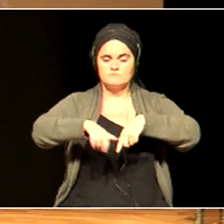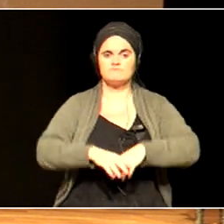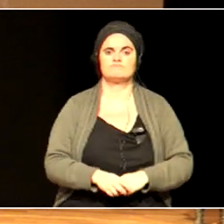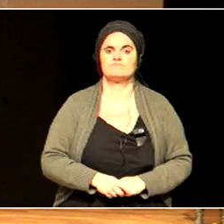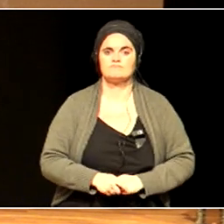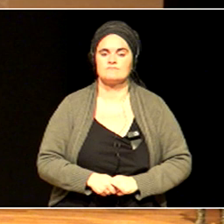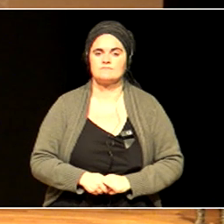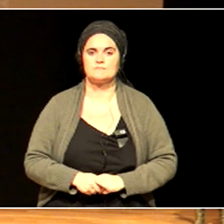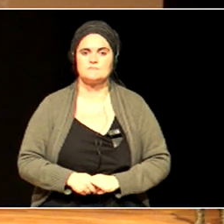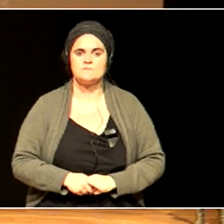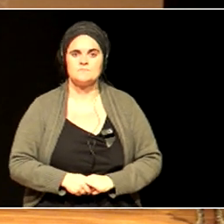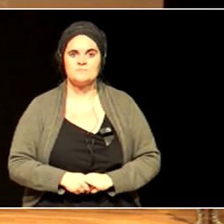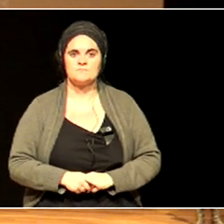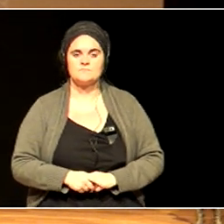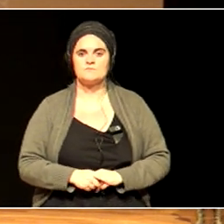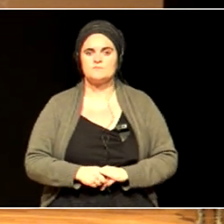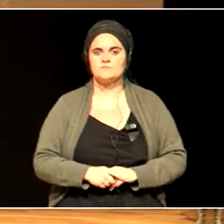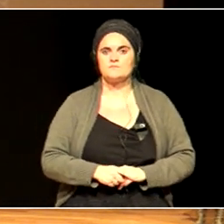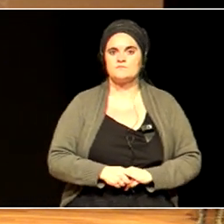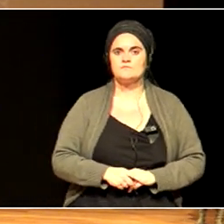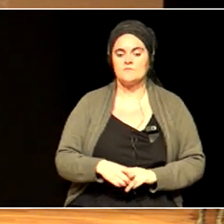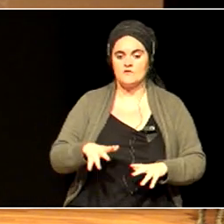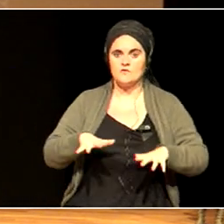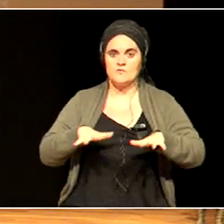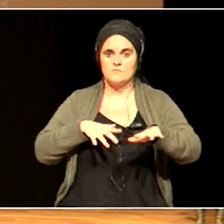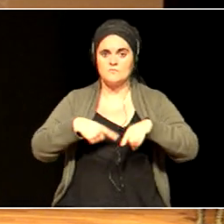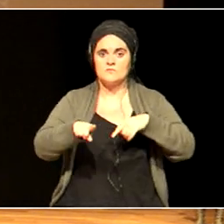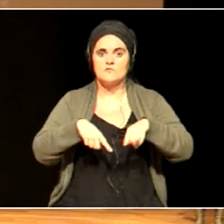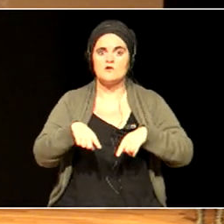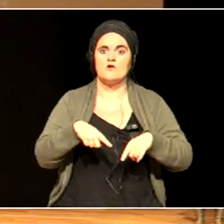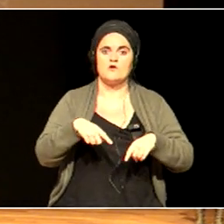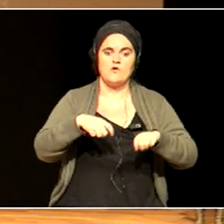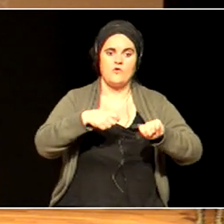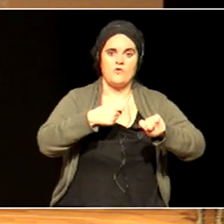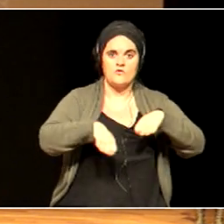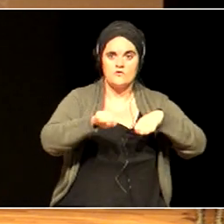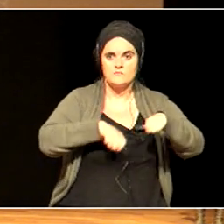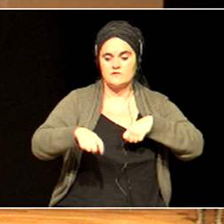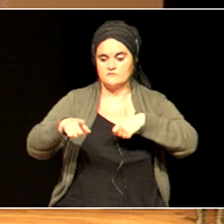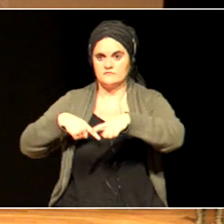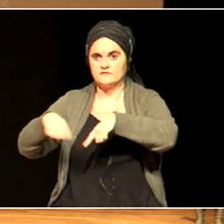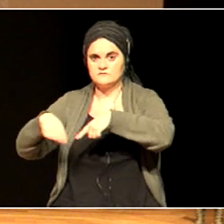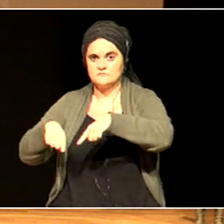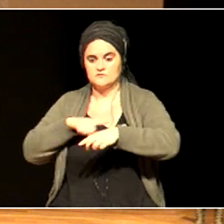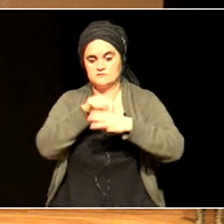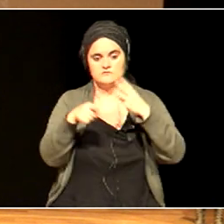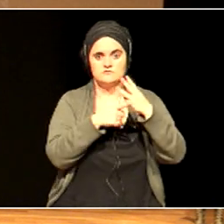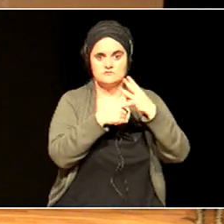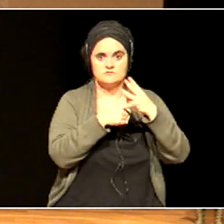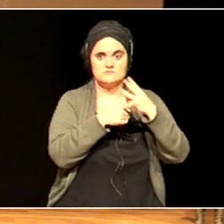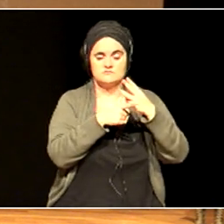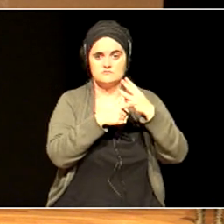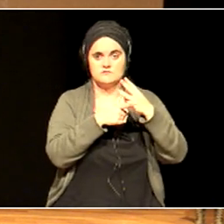So, mobility, trade and transport, it's about how and why people move around their locality and the world.